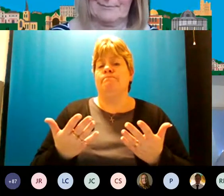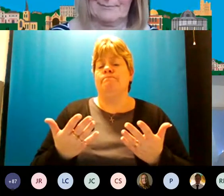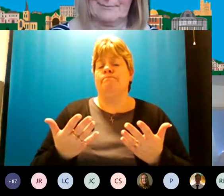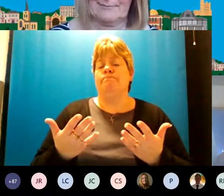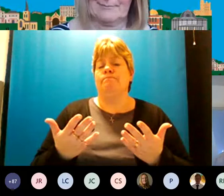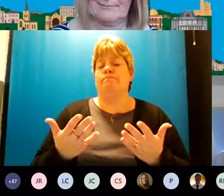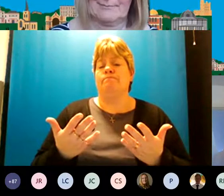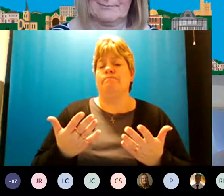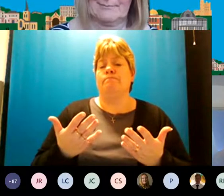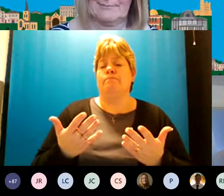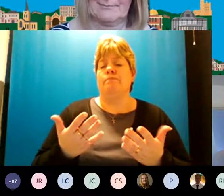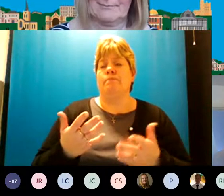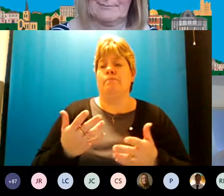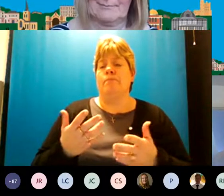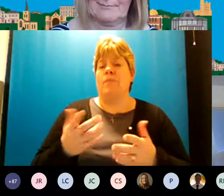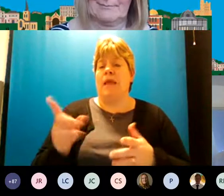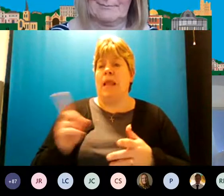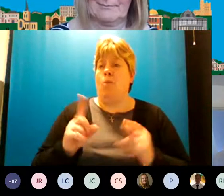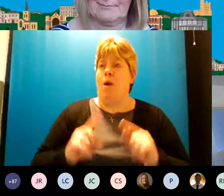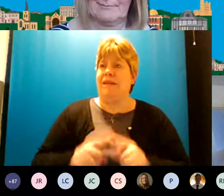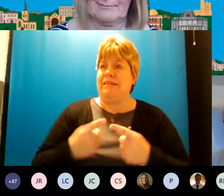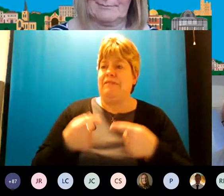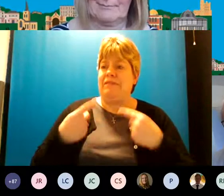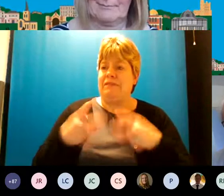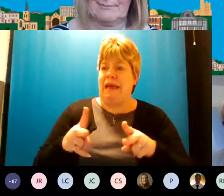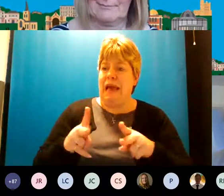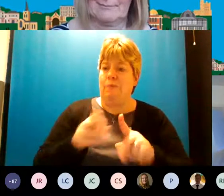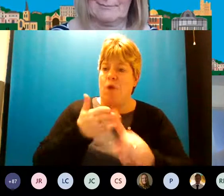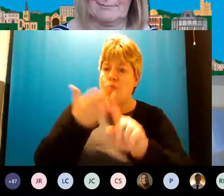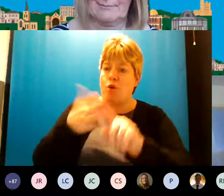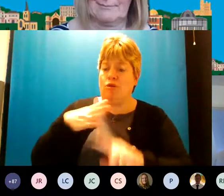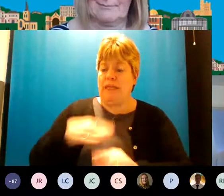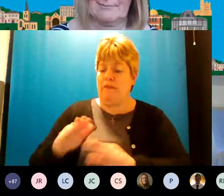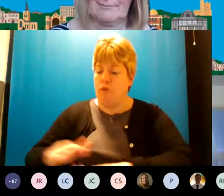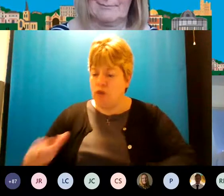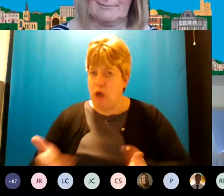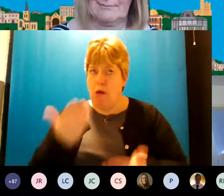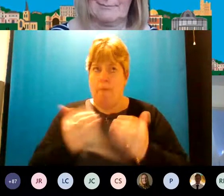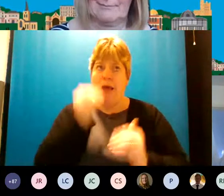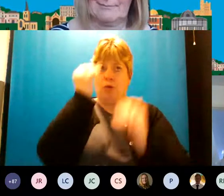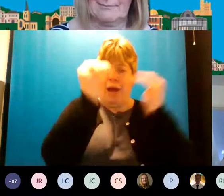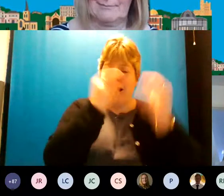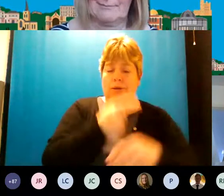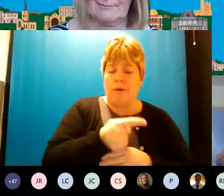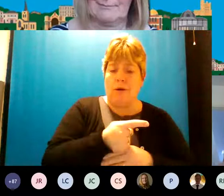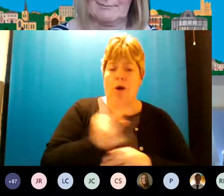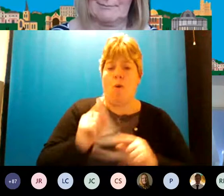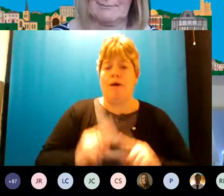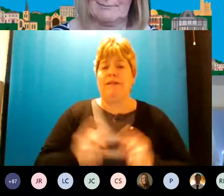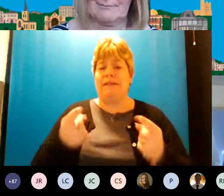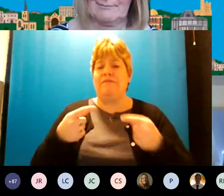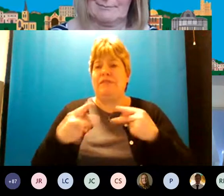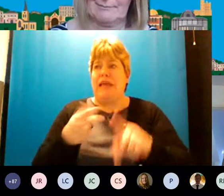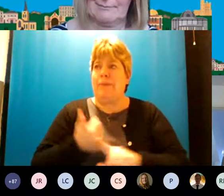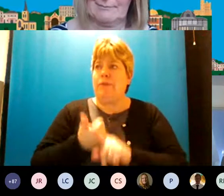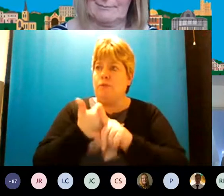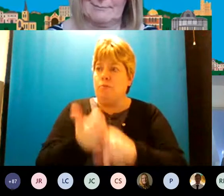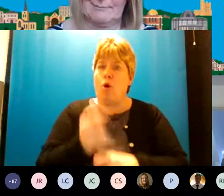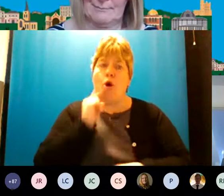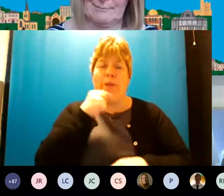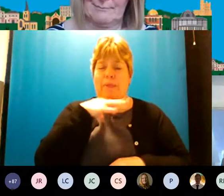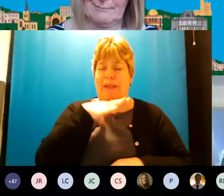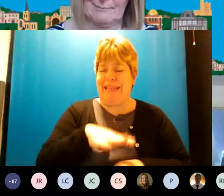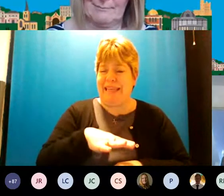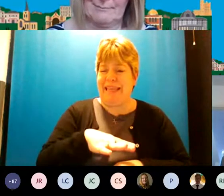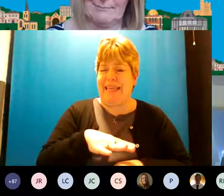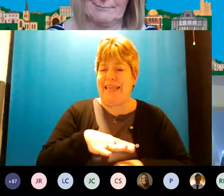what are the different types of approaches that are needed for children and adults uh what's the different types of support that people might need